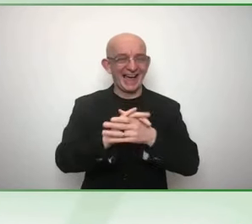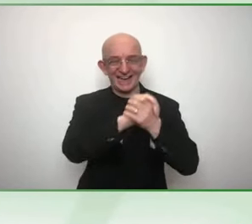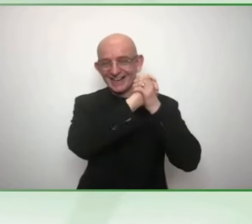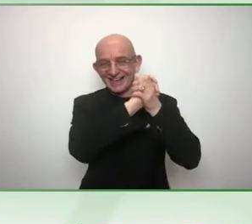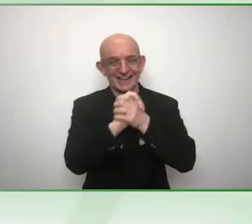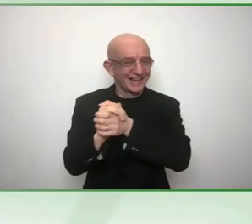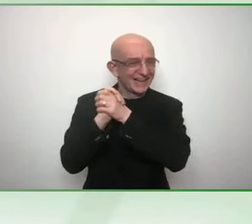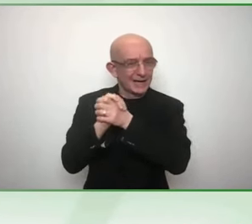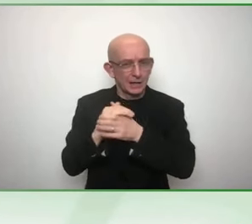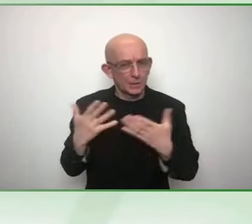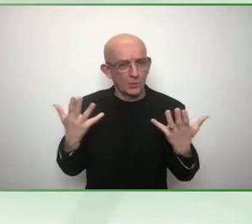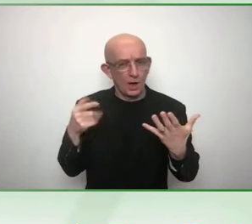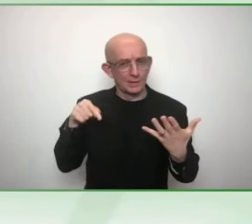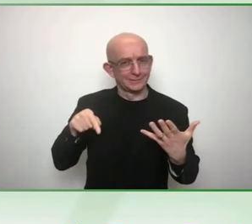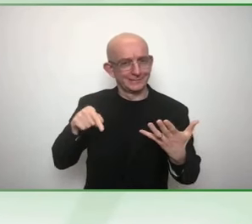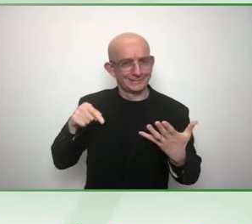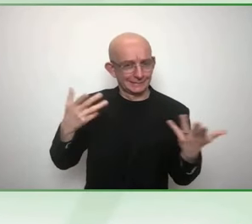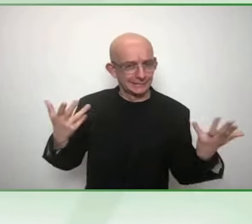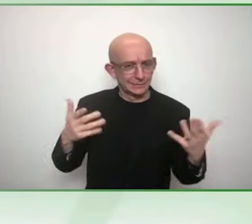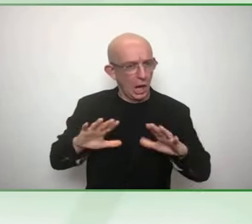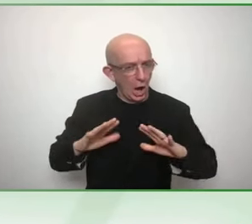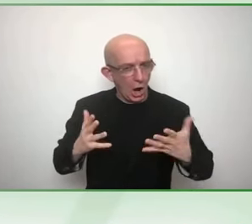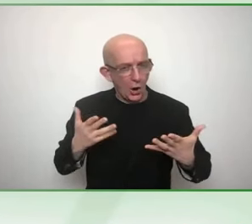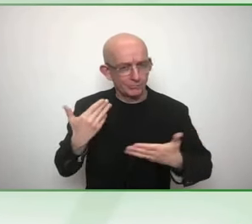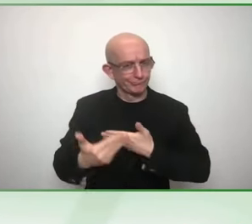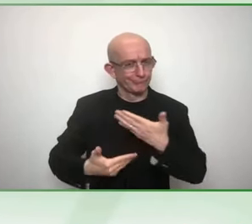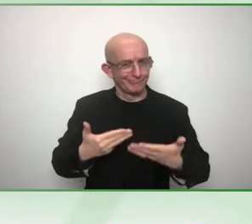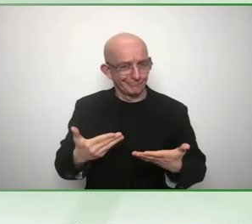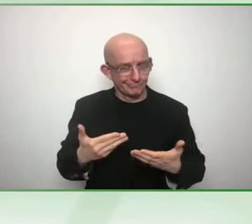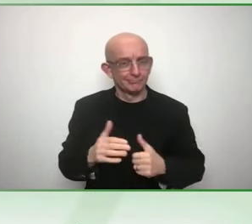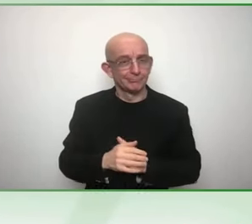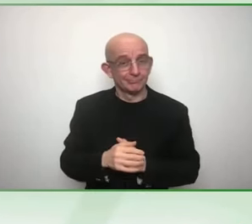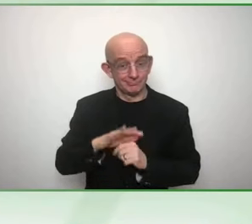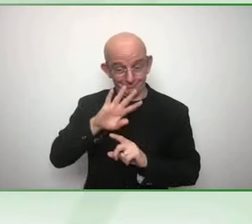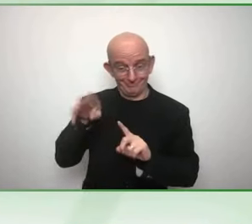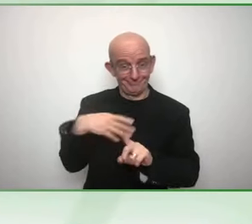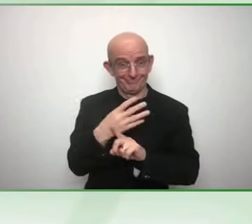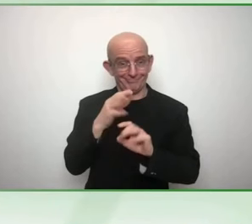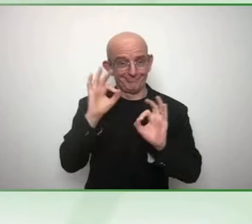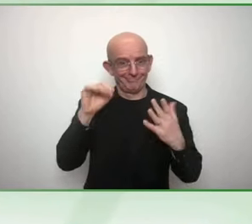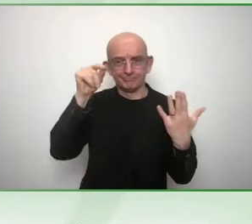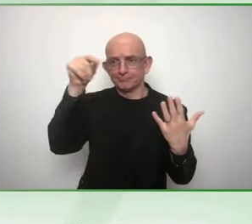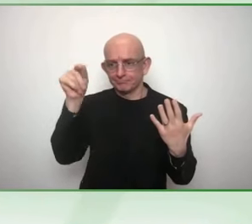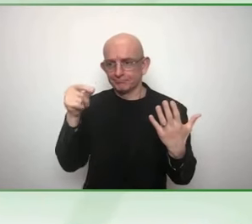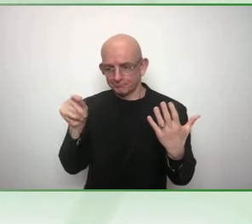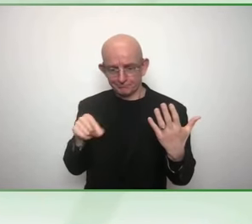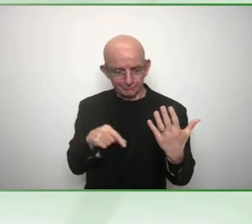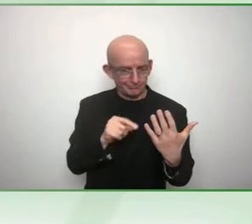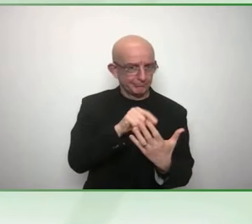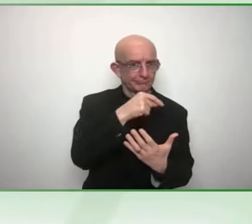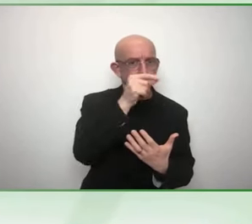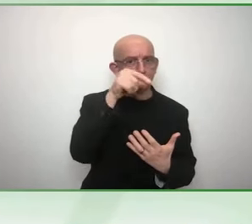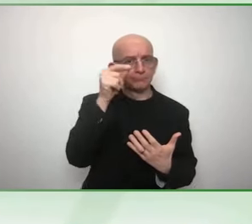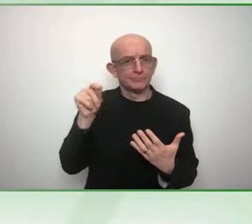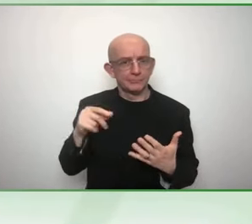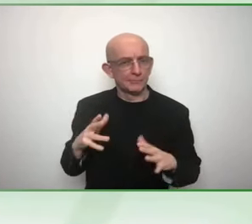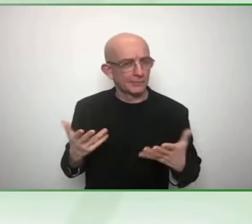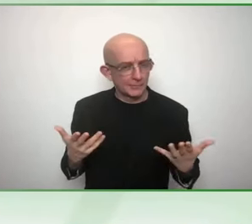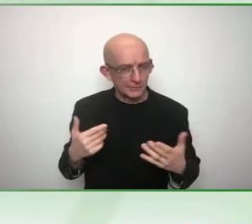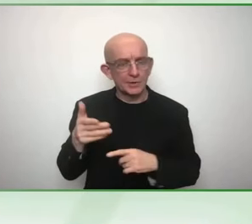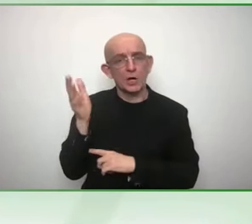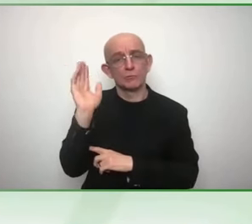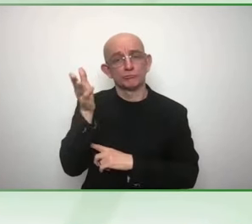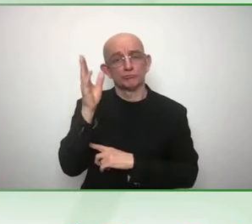and use that to frame how you want to ask us questions and how we can provide more insight and thoughts to